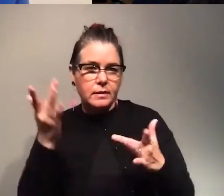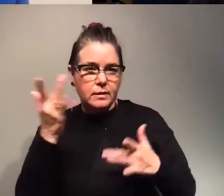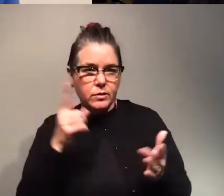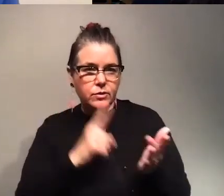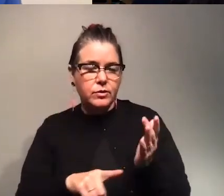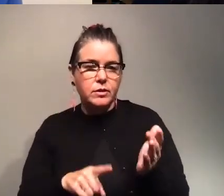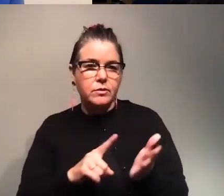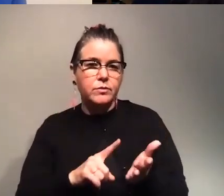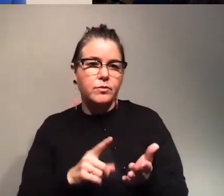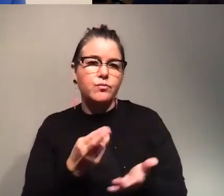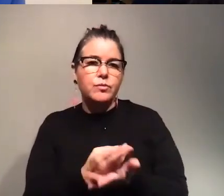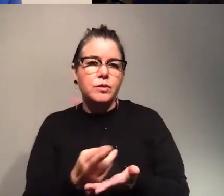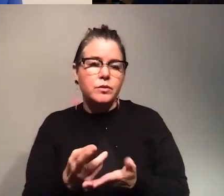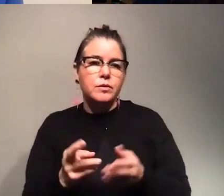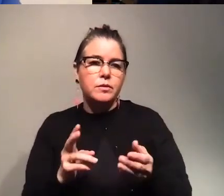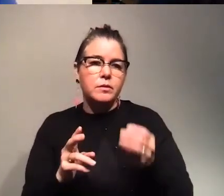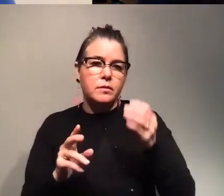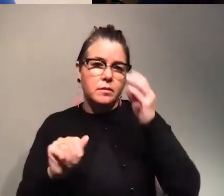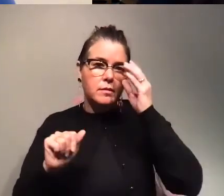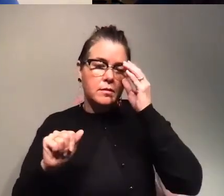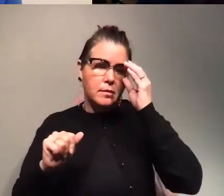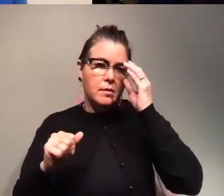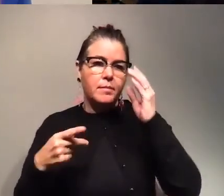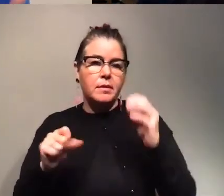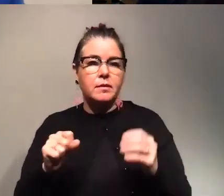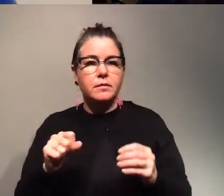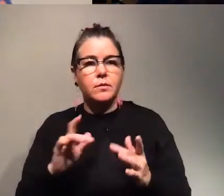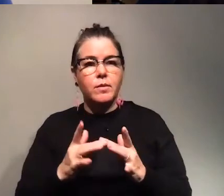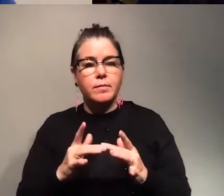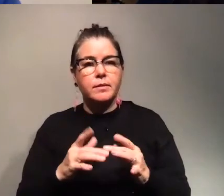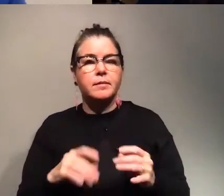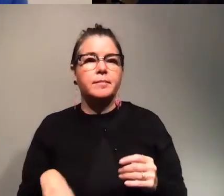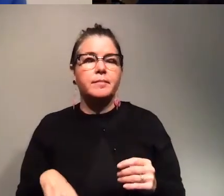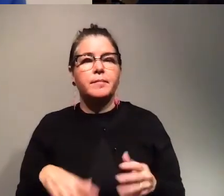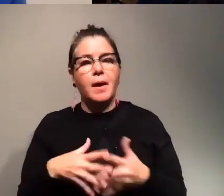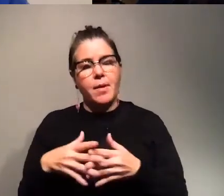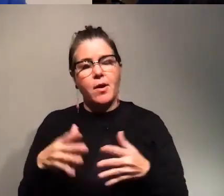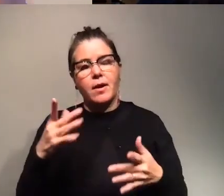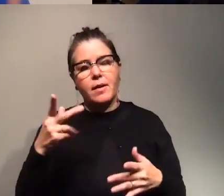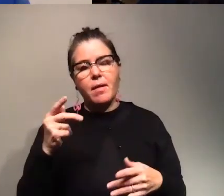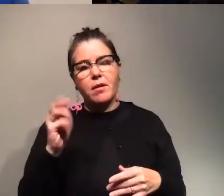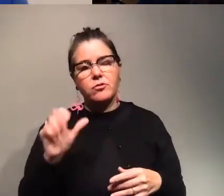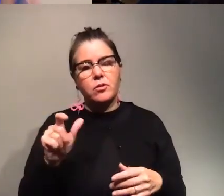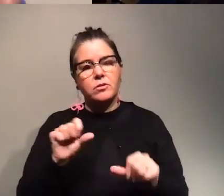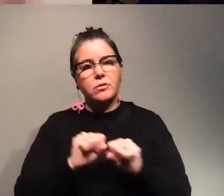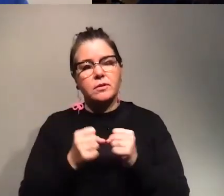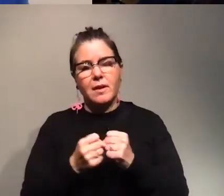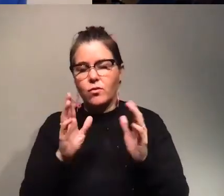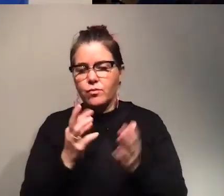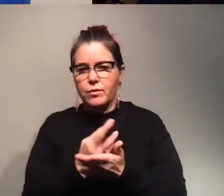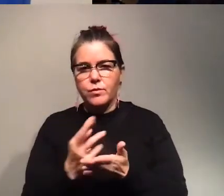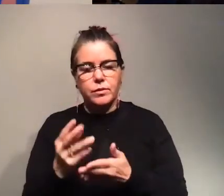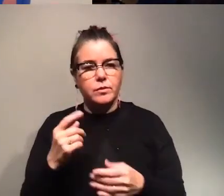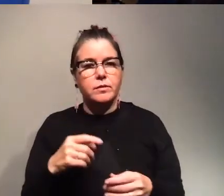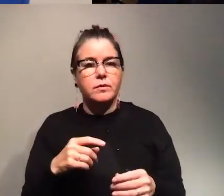resources in the abs website which is the american phycopylogical society they have great resources for teachers